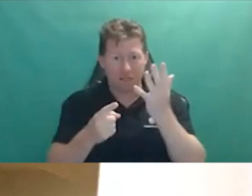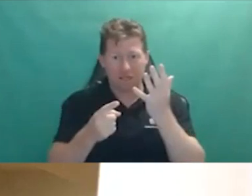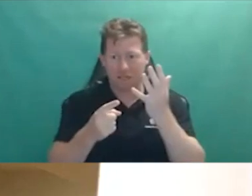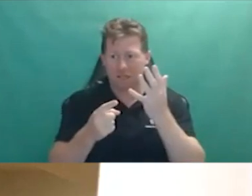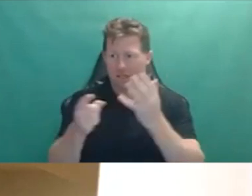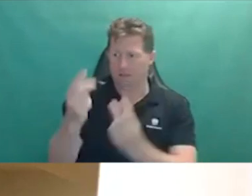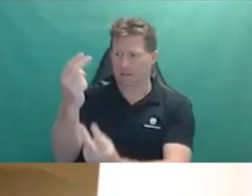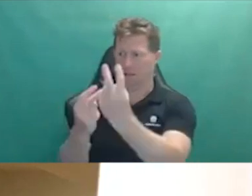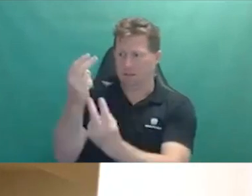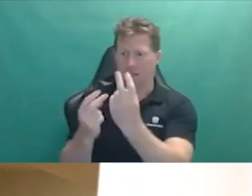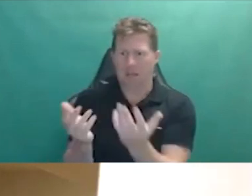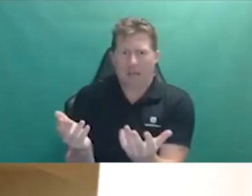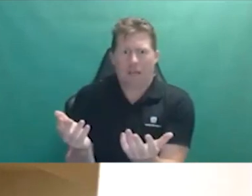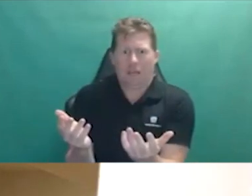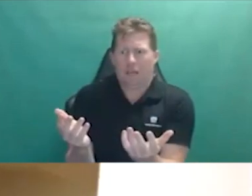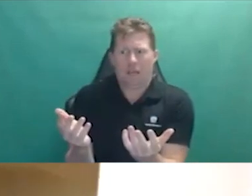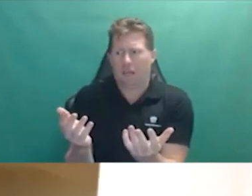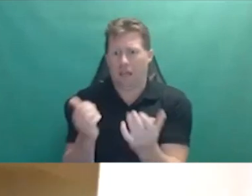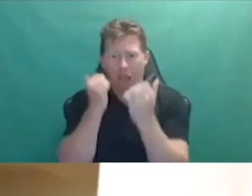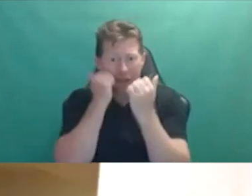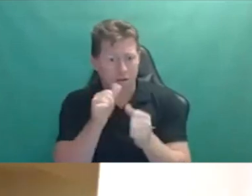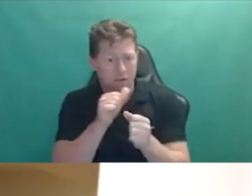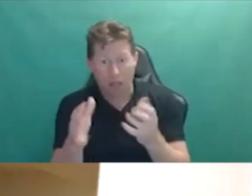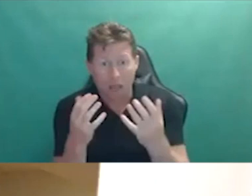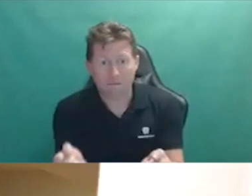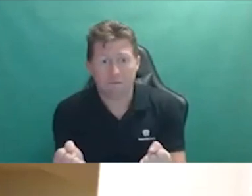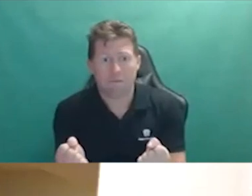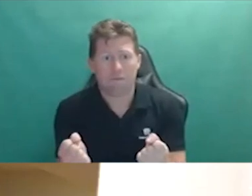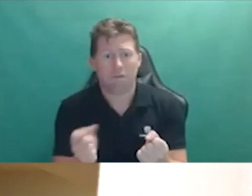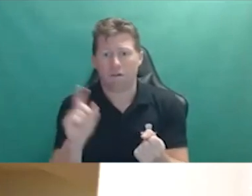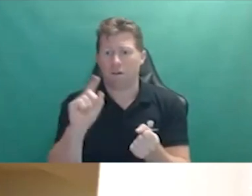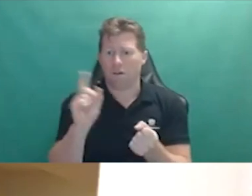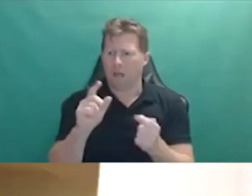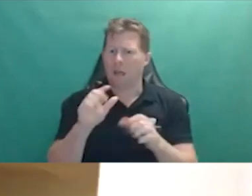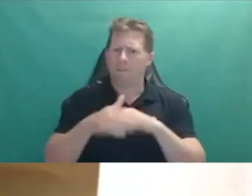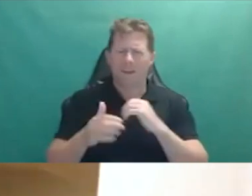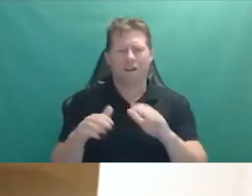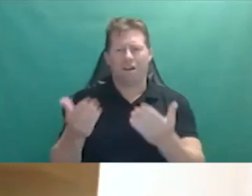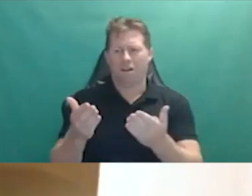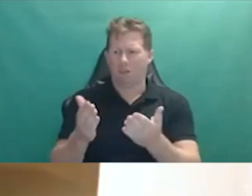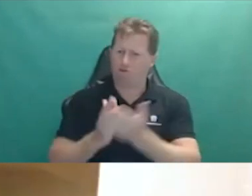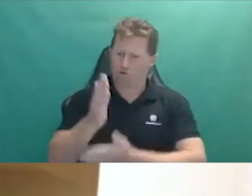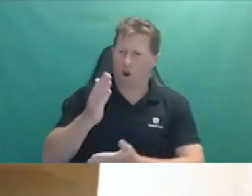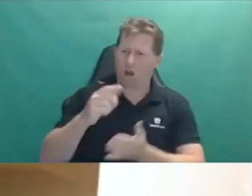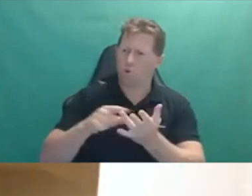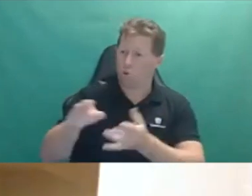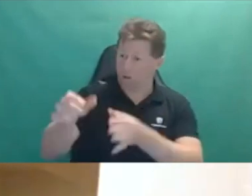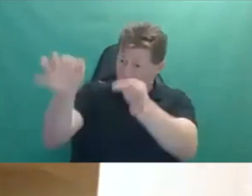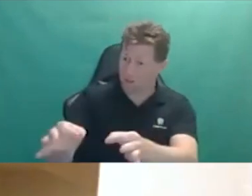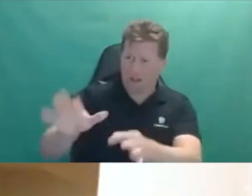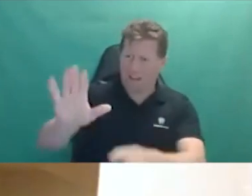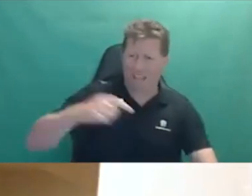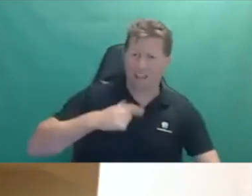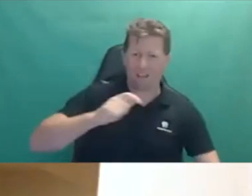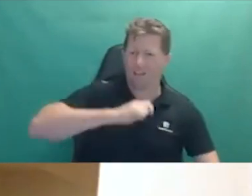using the best of our evidence available and about giving people the fundamental right to appeal the decisions that impact a